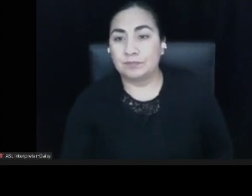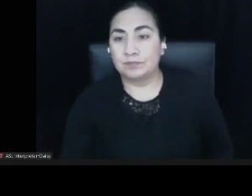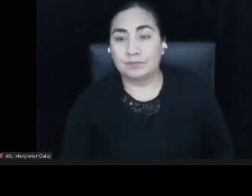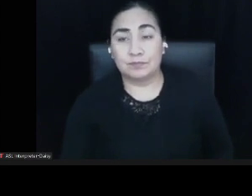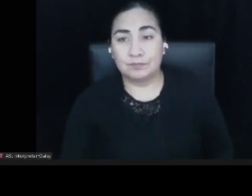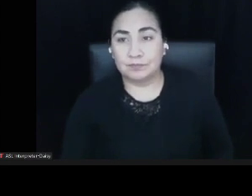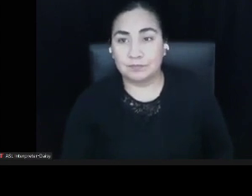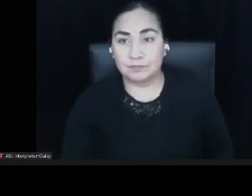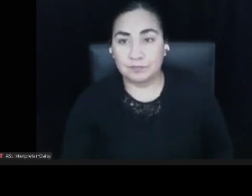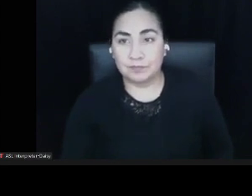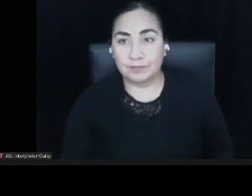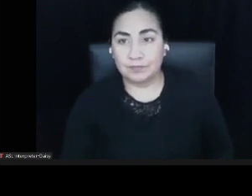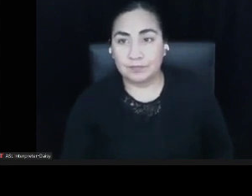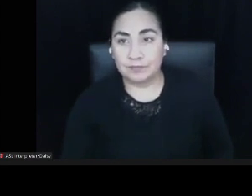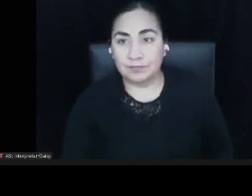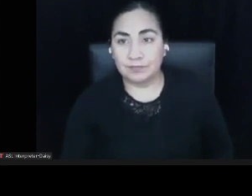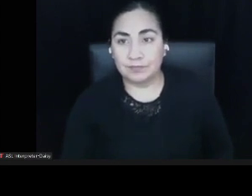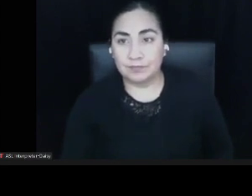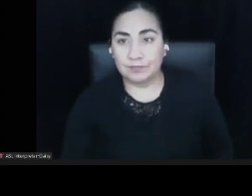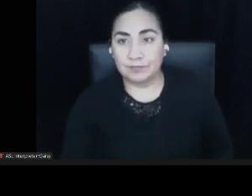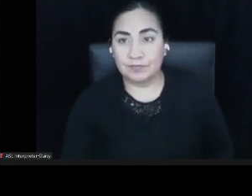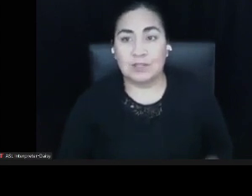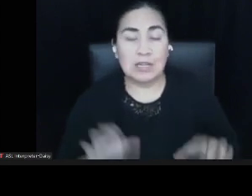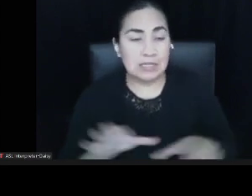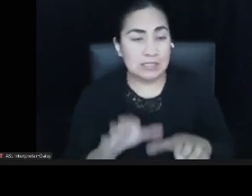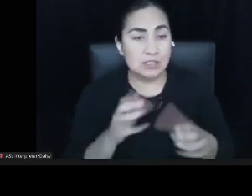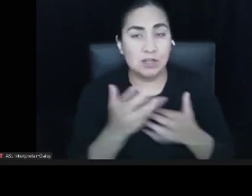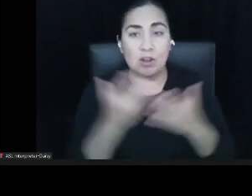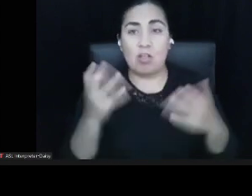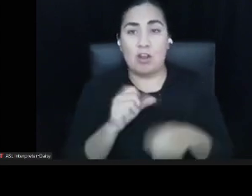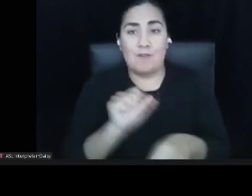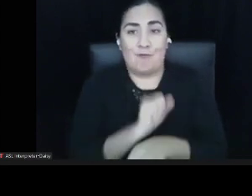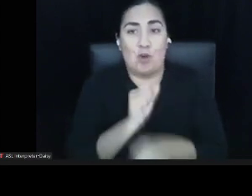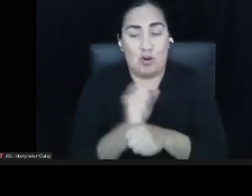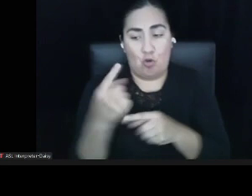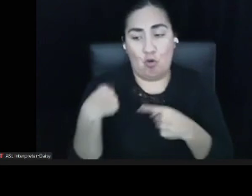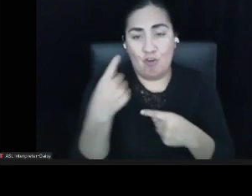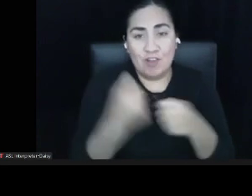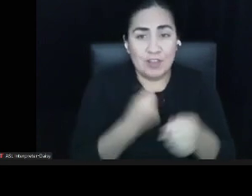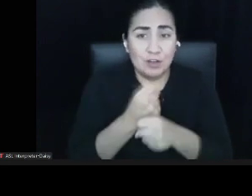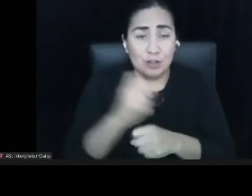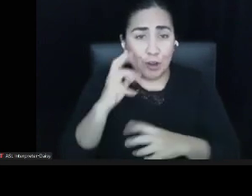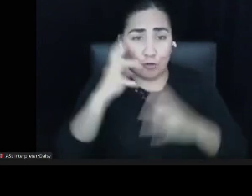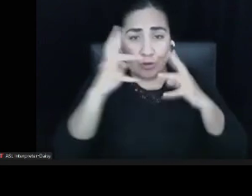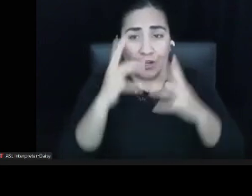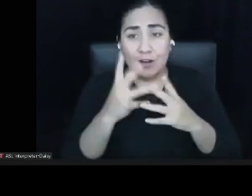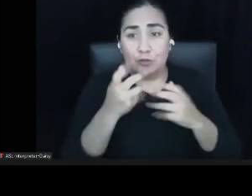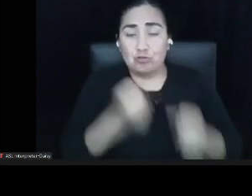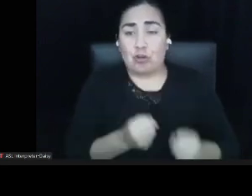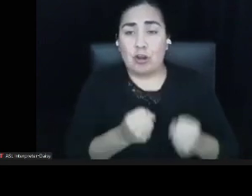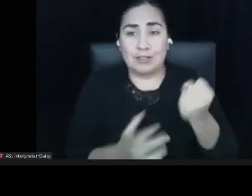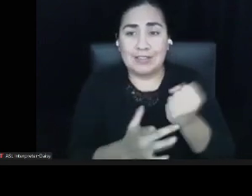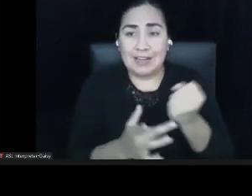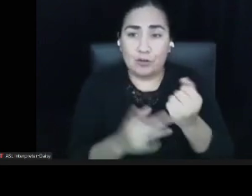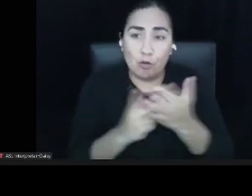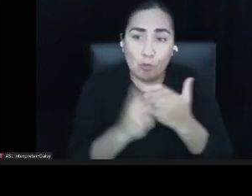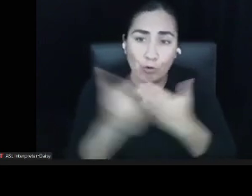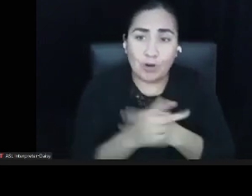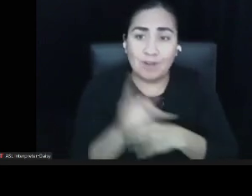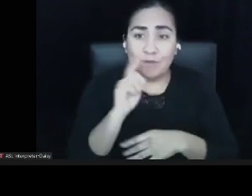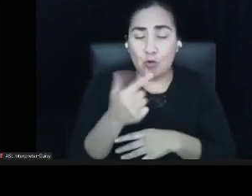good work over the years and created a strong technical assistance program for grantees to help them build their boards,